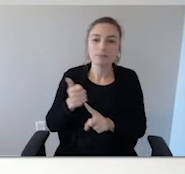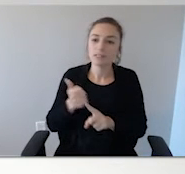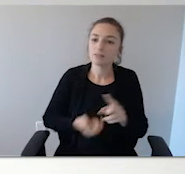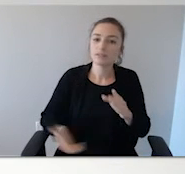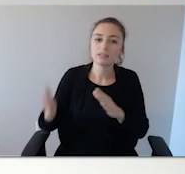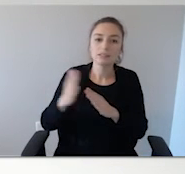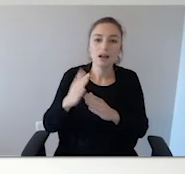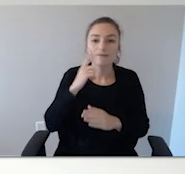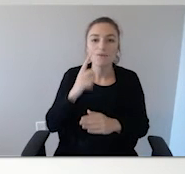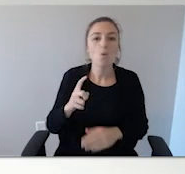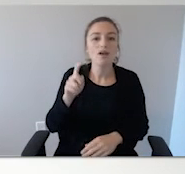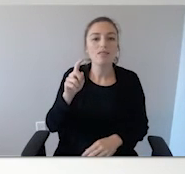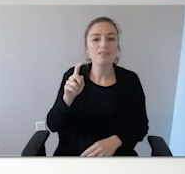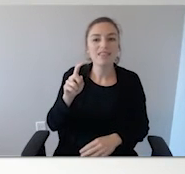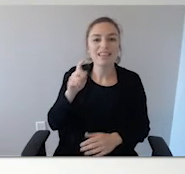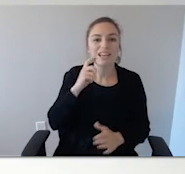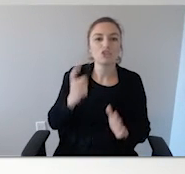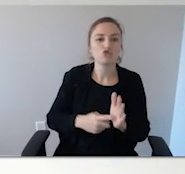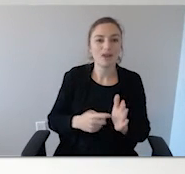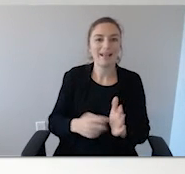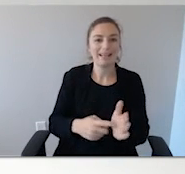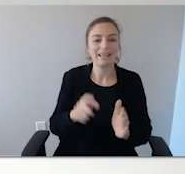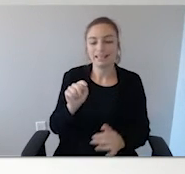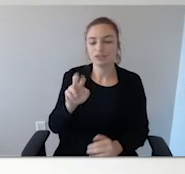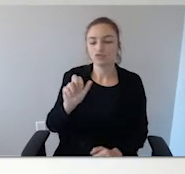They're the